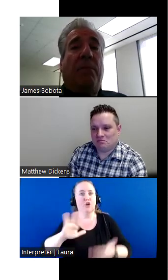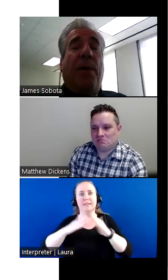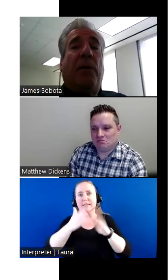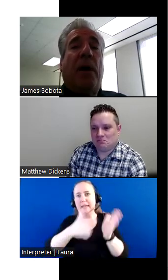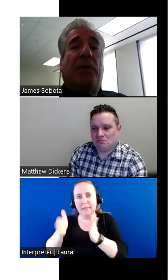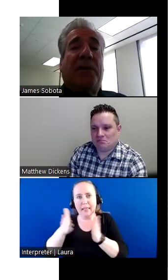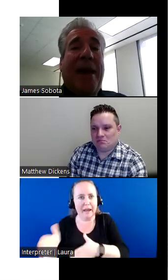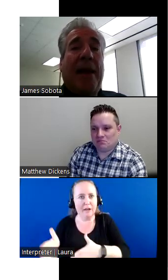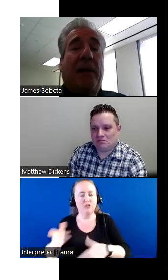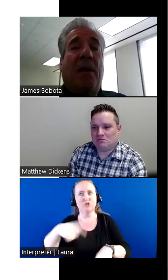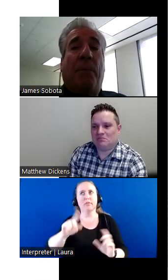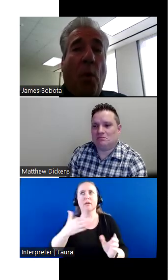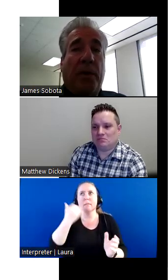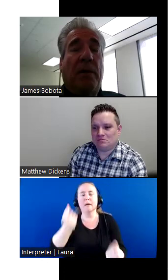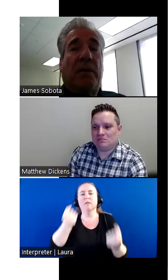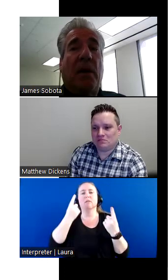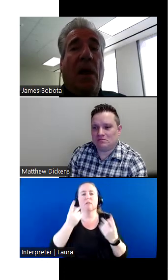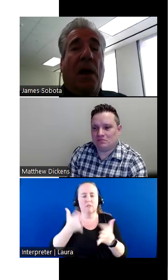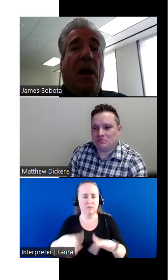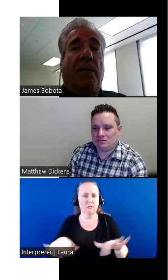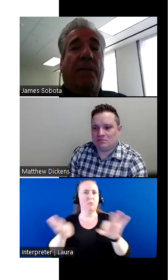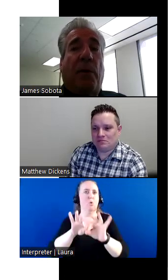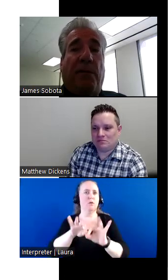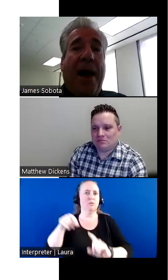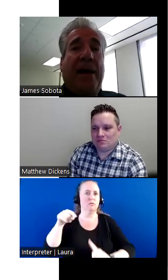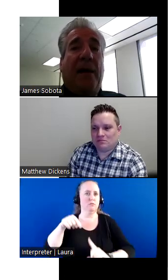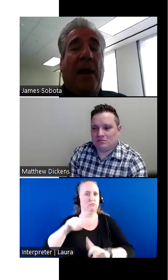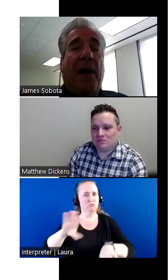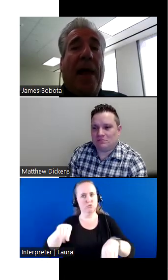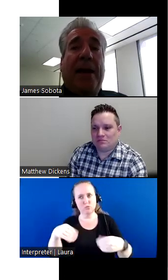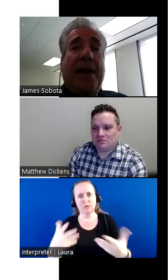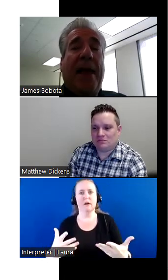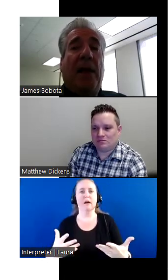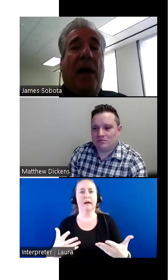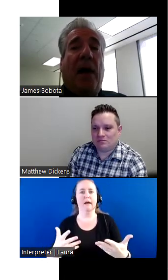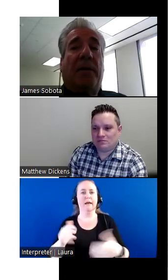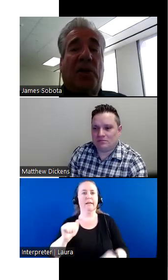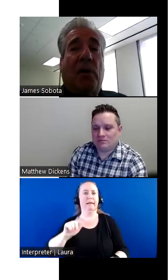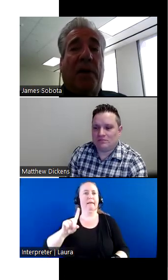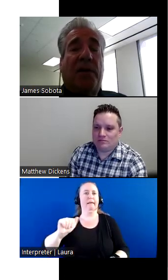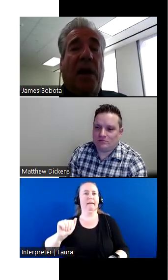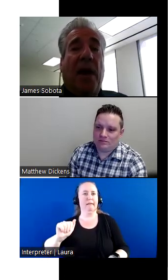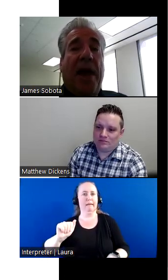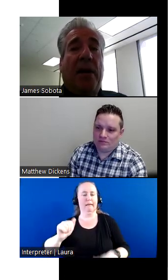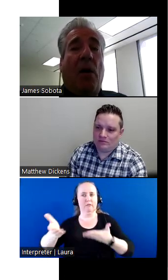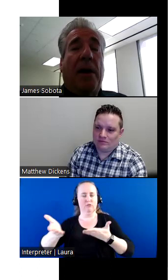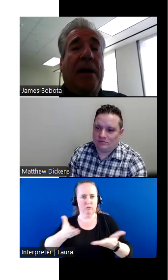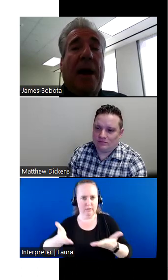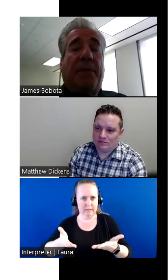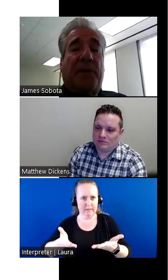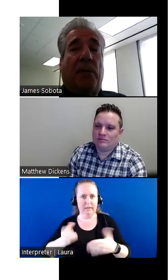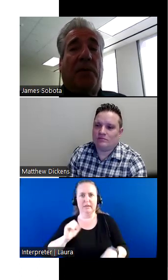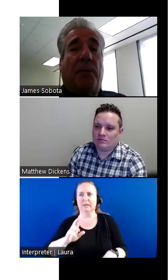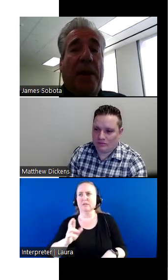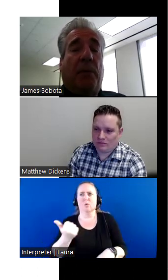that better understand the importance of providing ADA, uh, service and, or